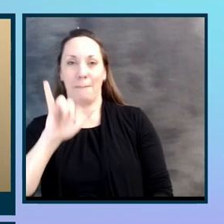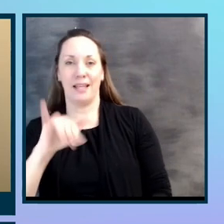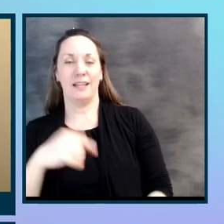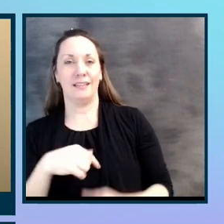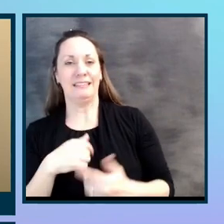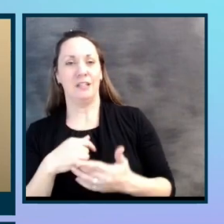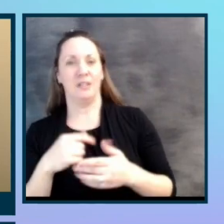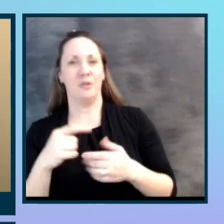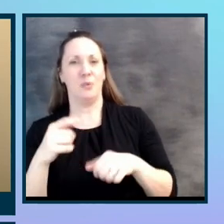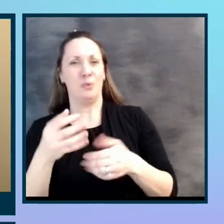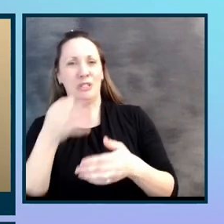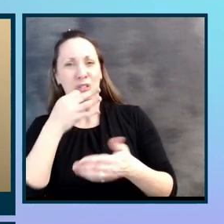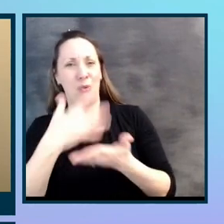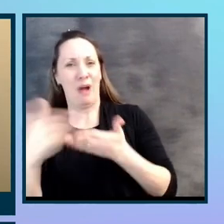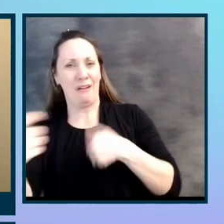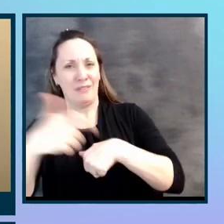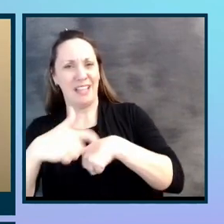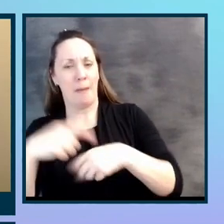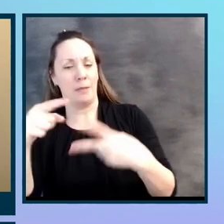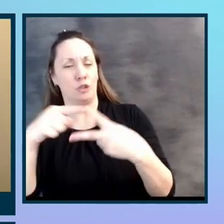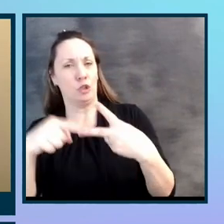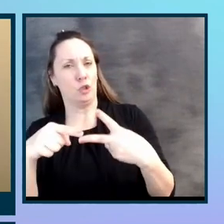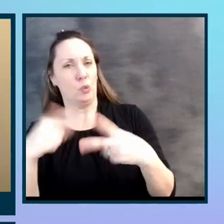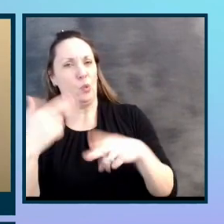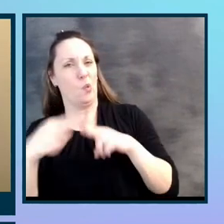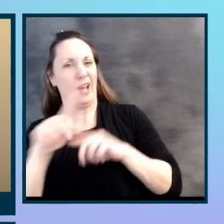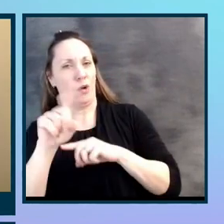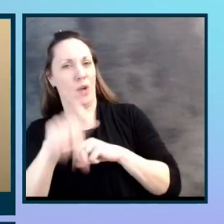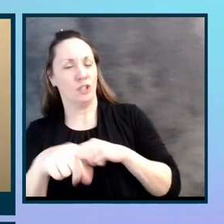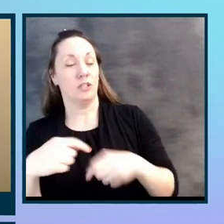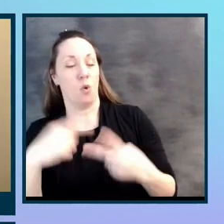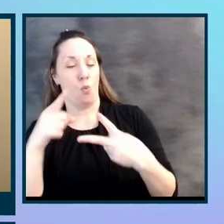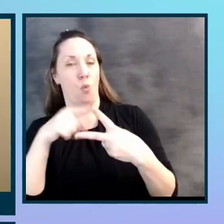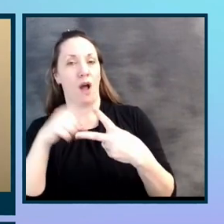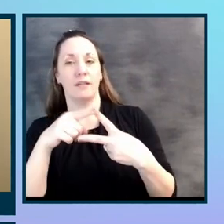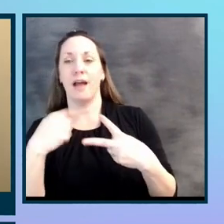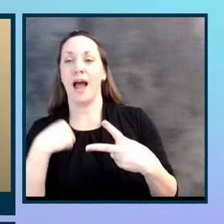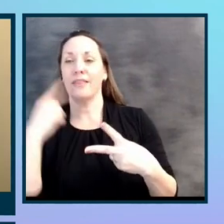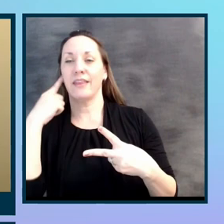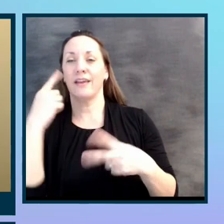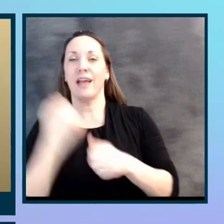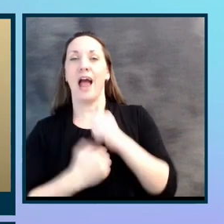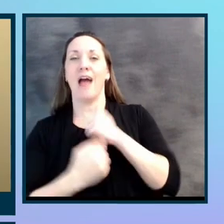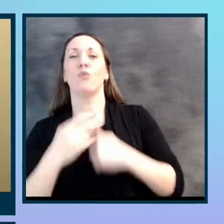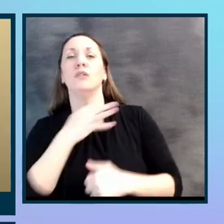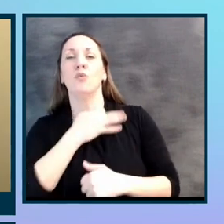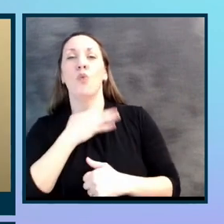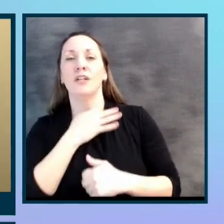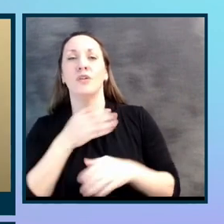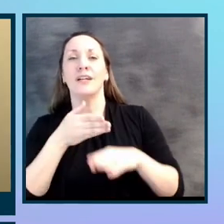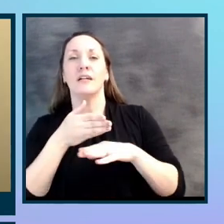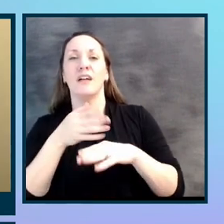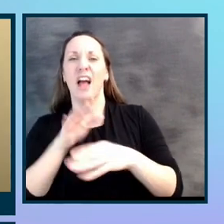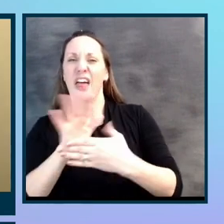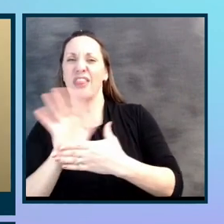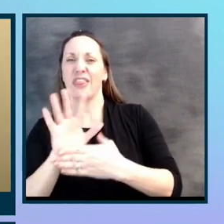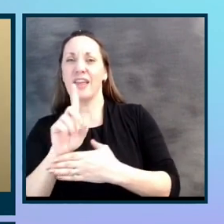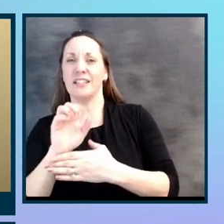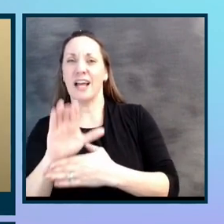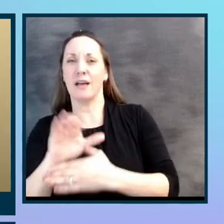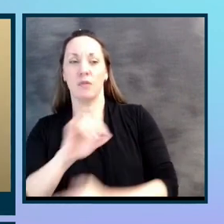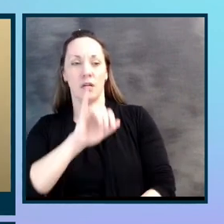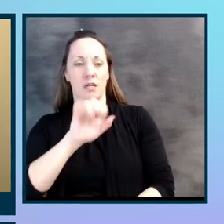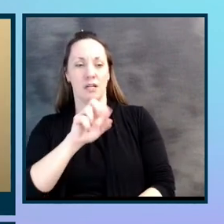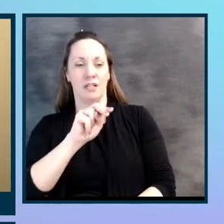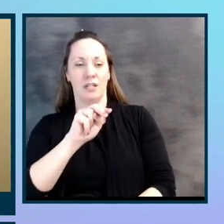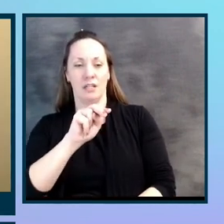out of time, but I want to get two quick questions in. Um, one, I think everybody's wondering after documentary, did Janine be at least one